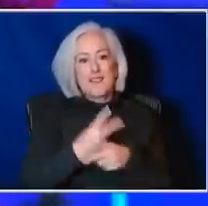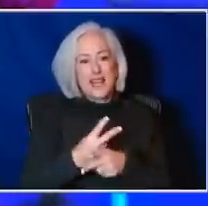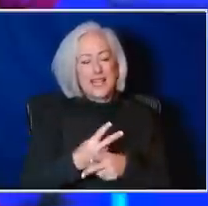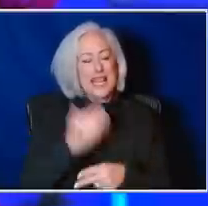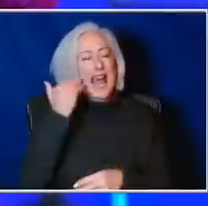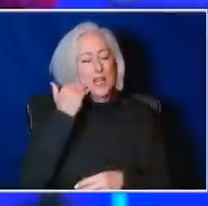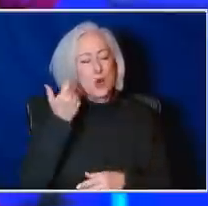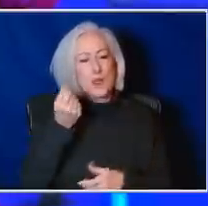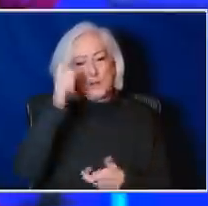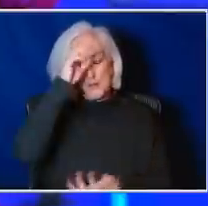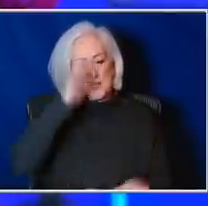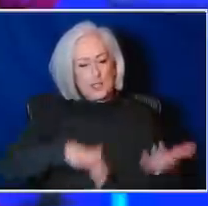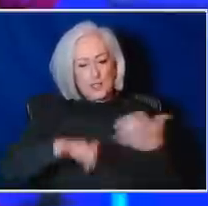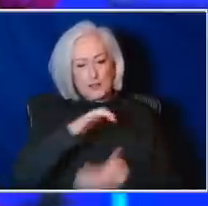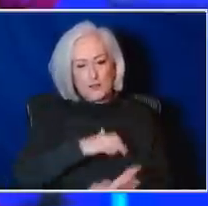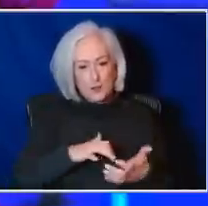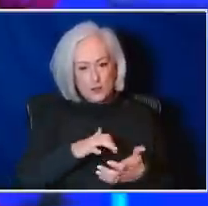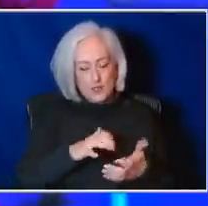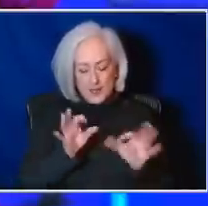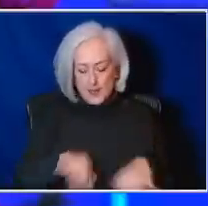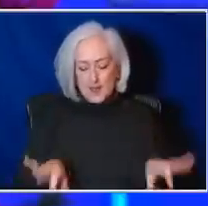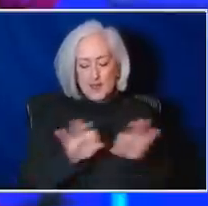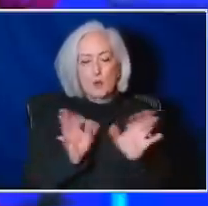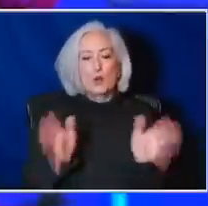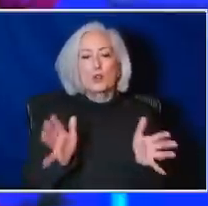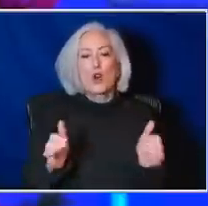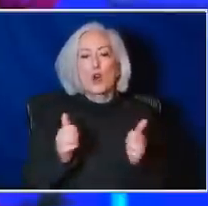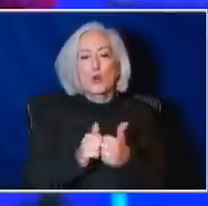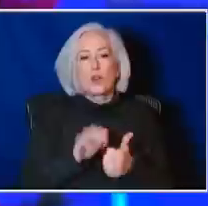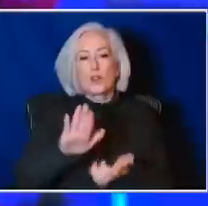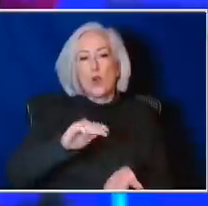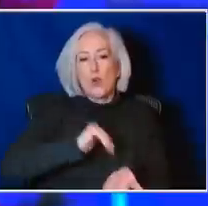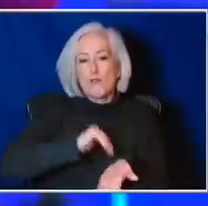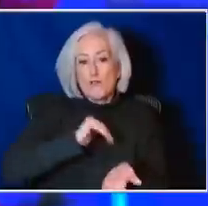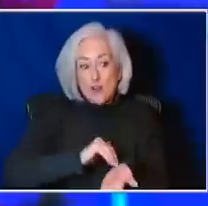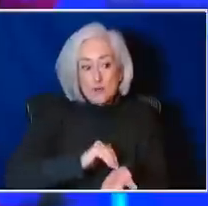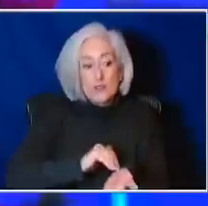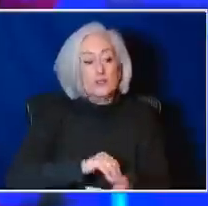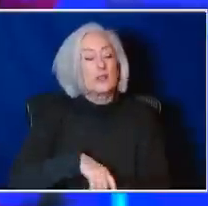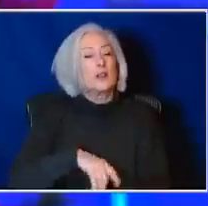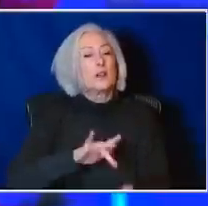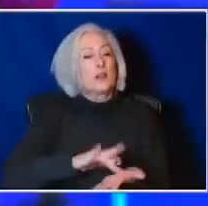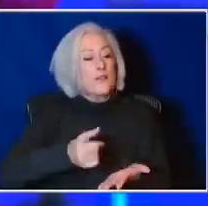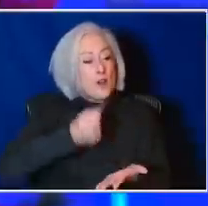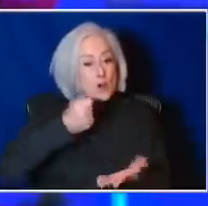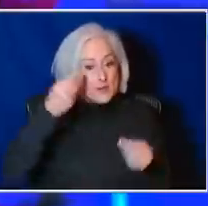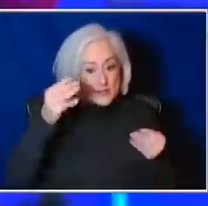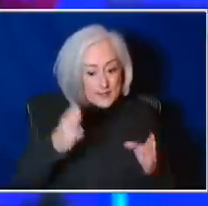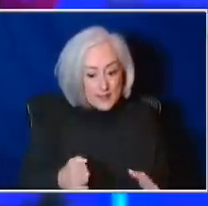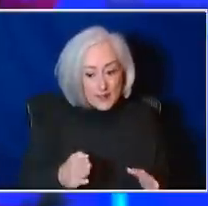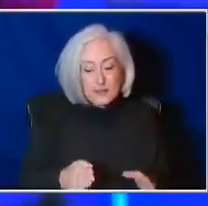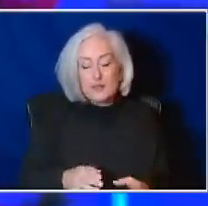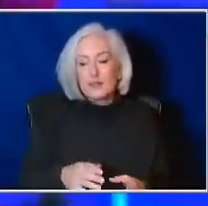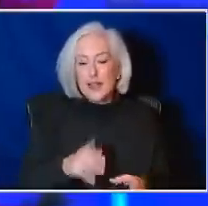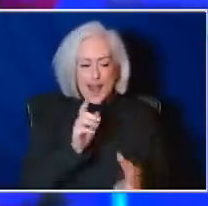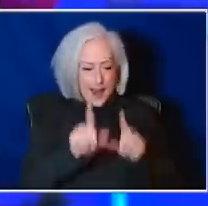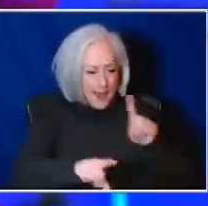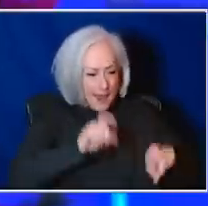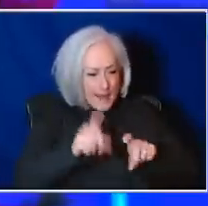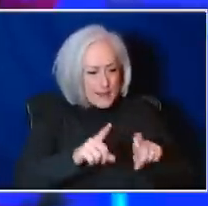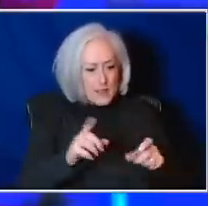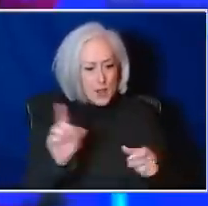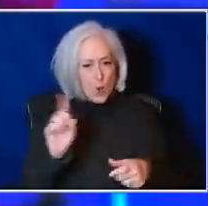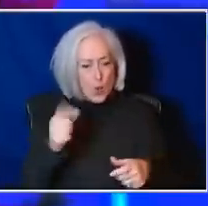is very important to talk with your pharmacist or your physician, your pediatrician on exactly where you are in that